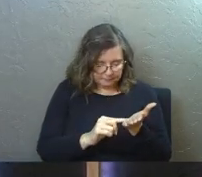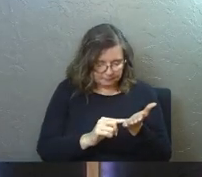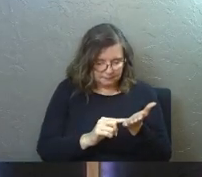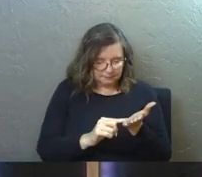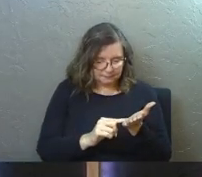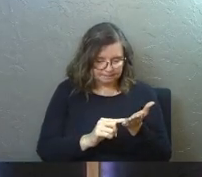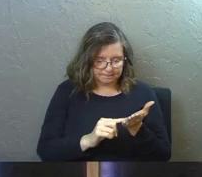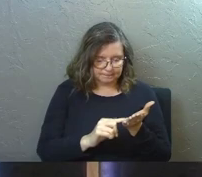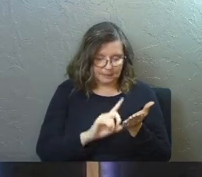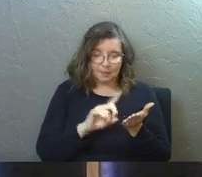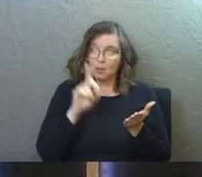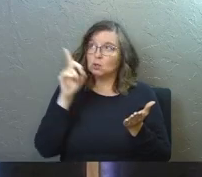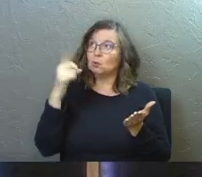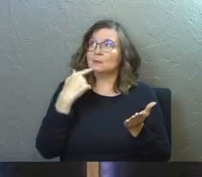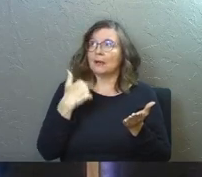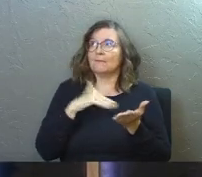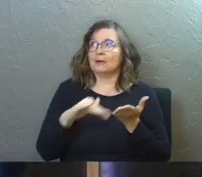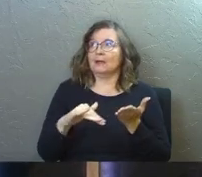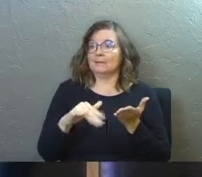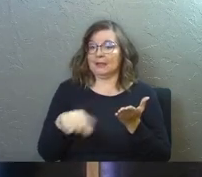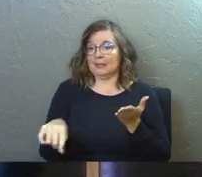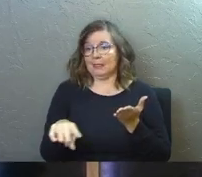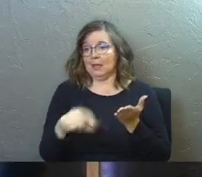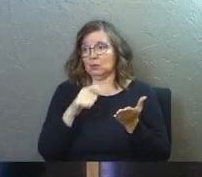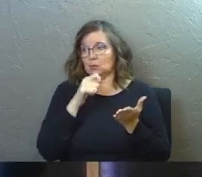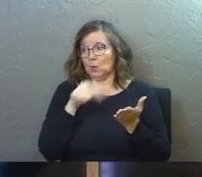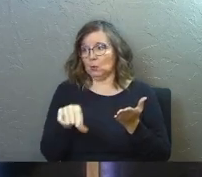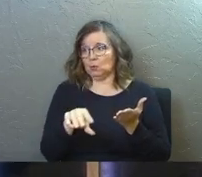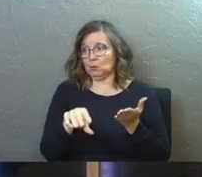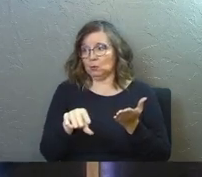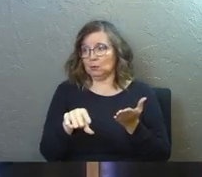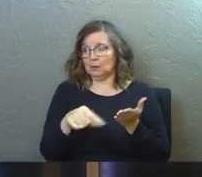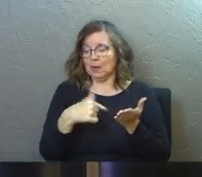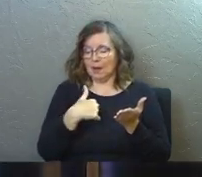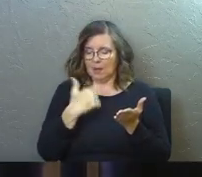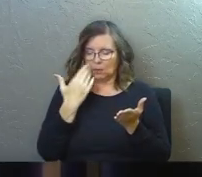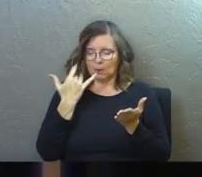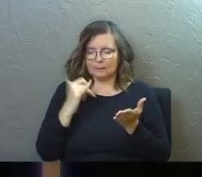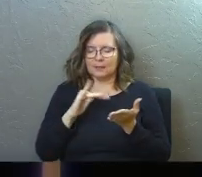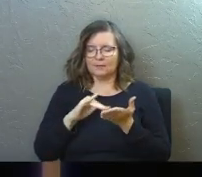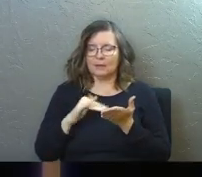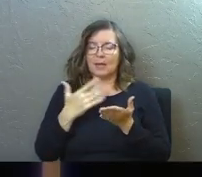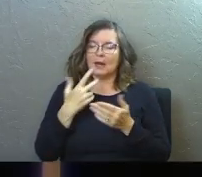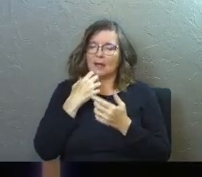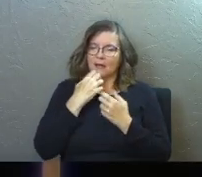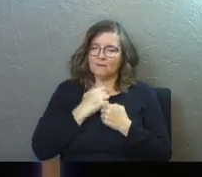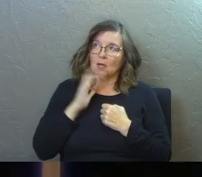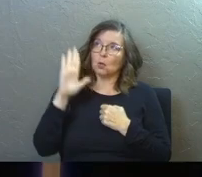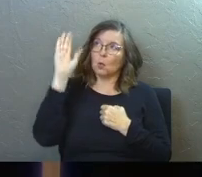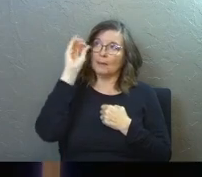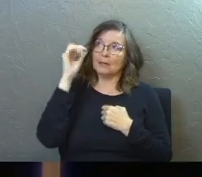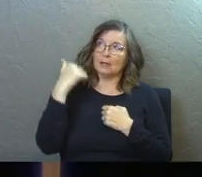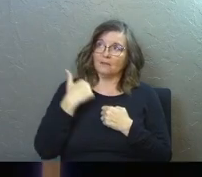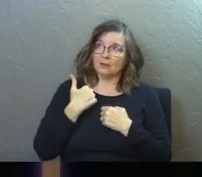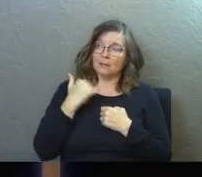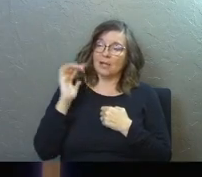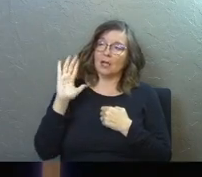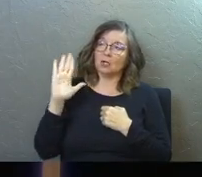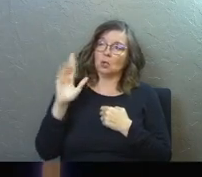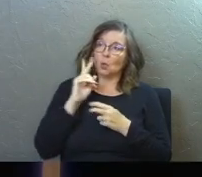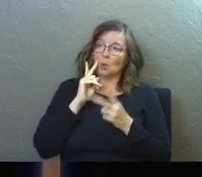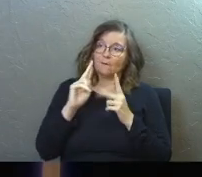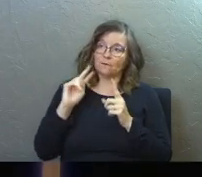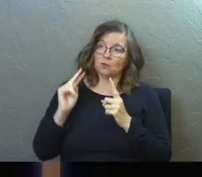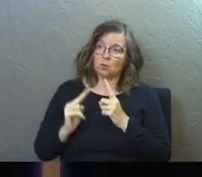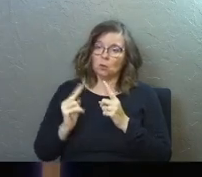God, you say I'm forgiven, even if they don't. And I value your opinion of me and your